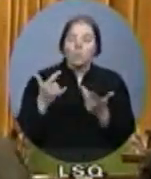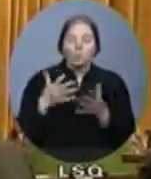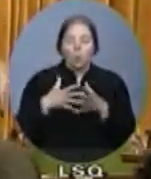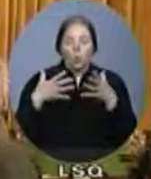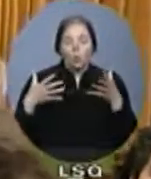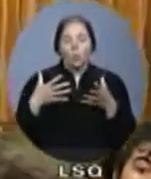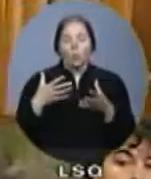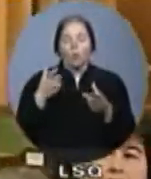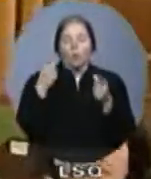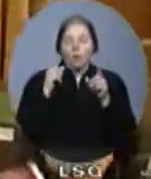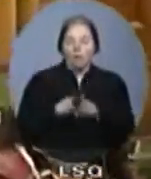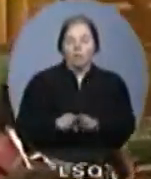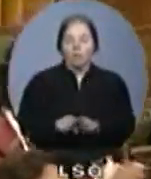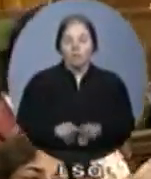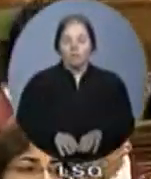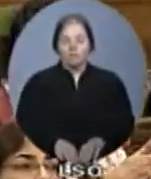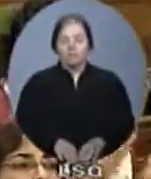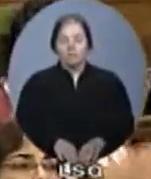Merci.